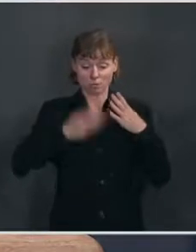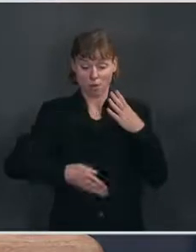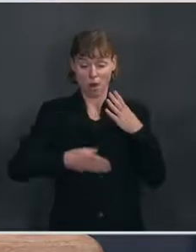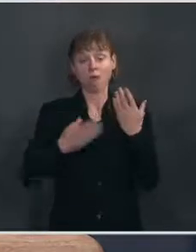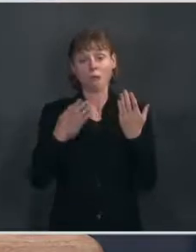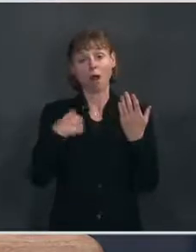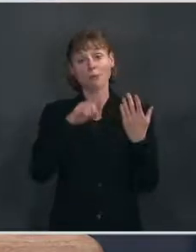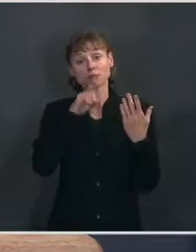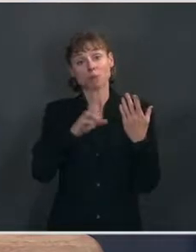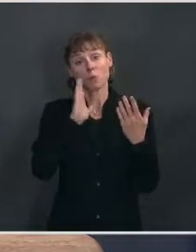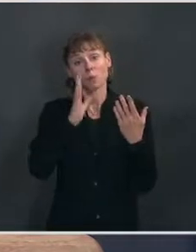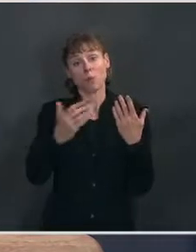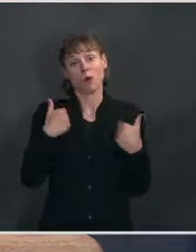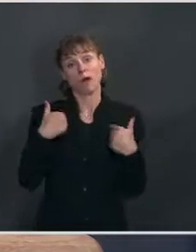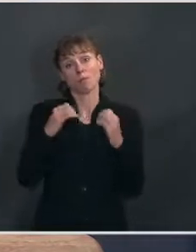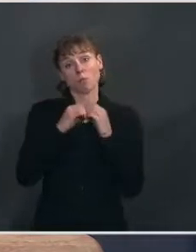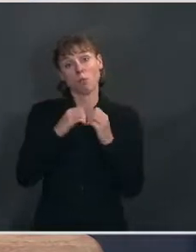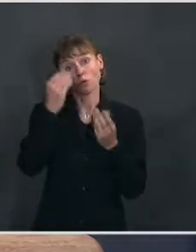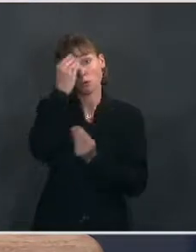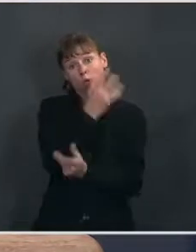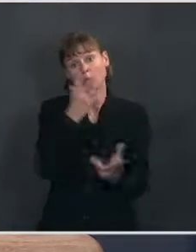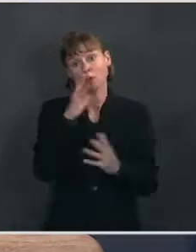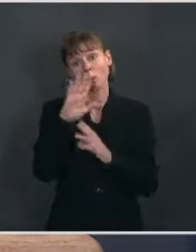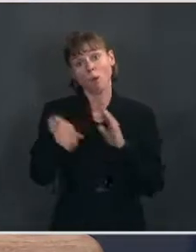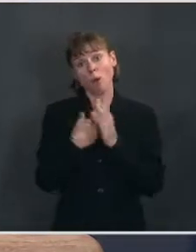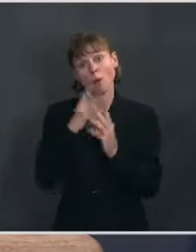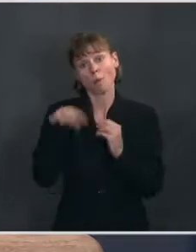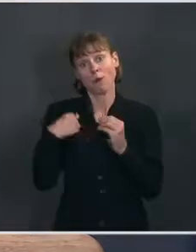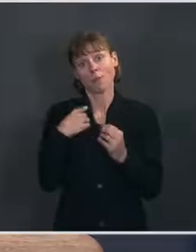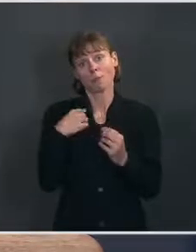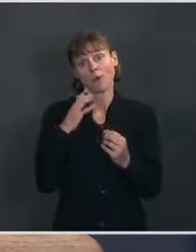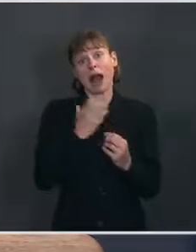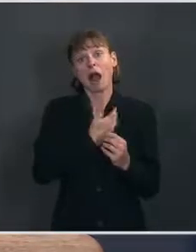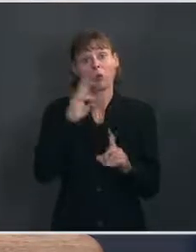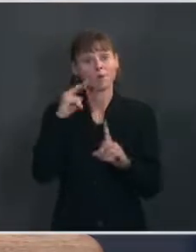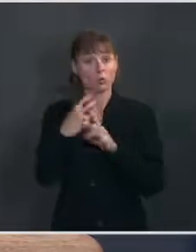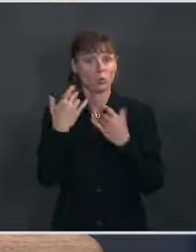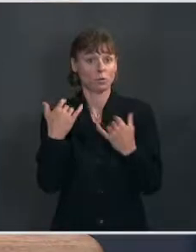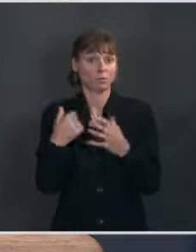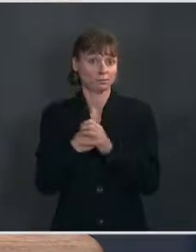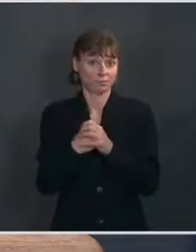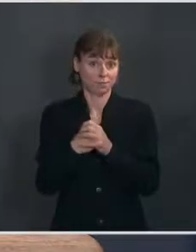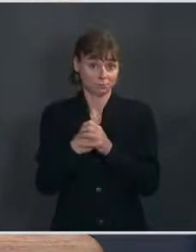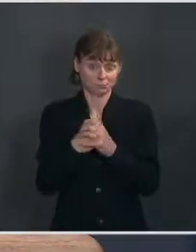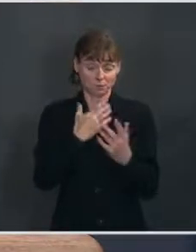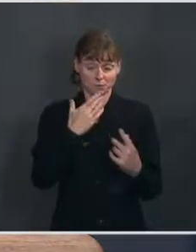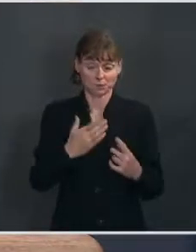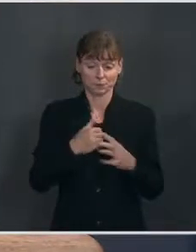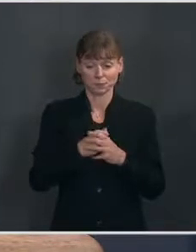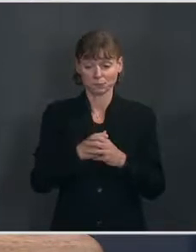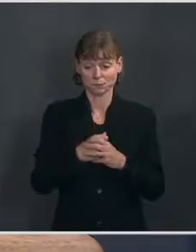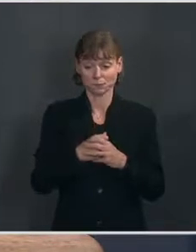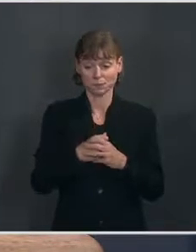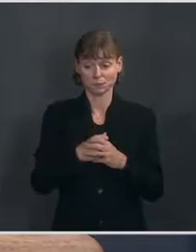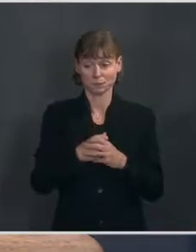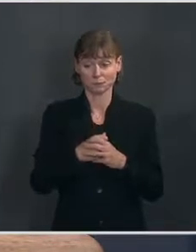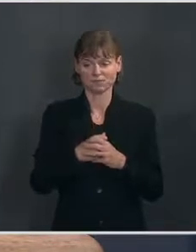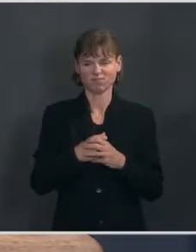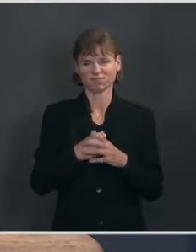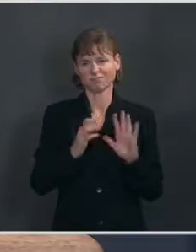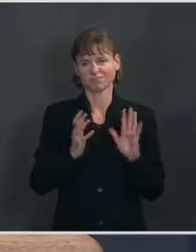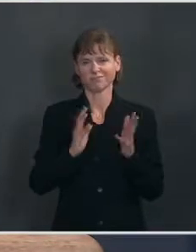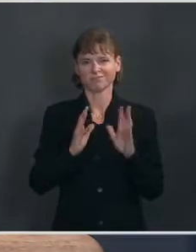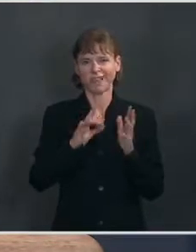more to share with all of you about our view at this point in time. Go ahead. The Thanks, Jen. On just a bit of a housekeeping